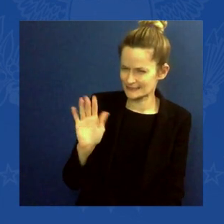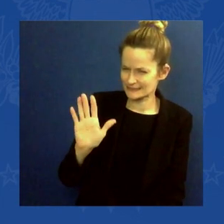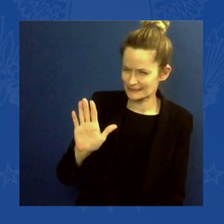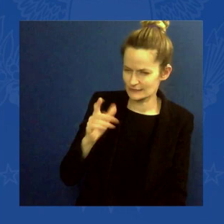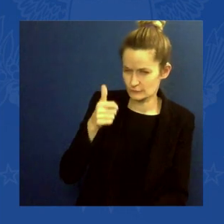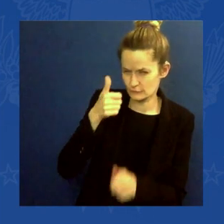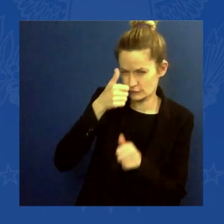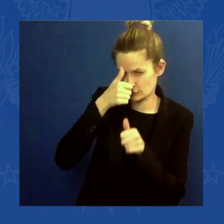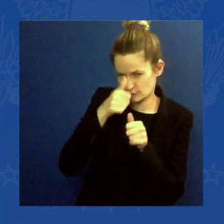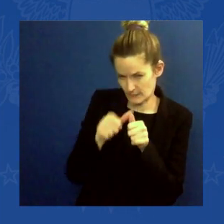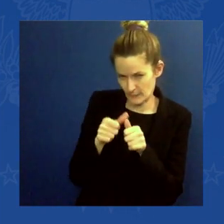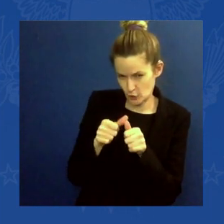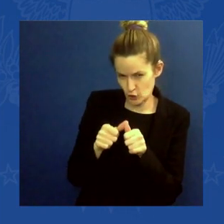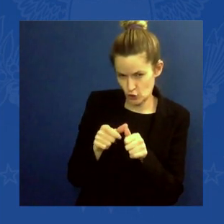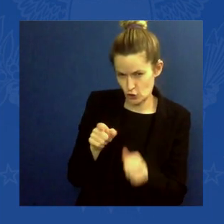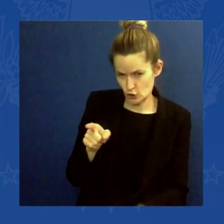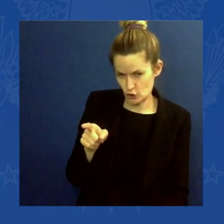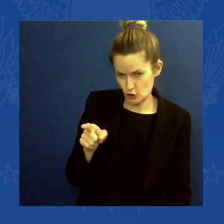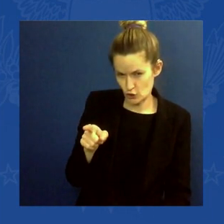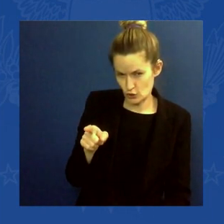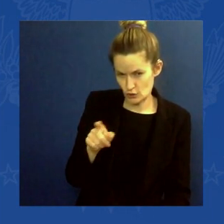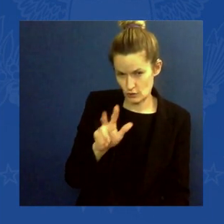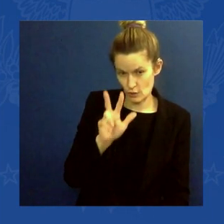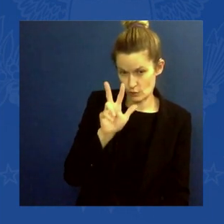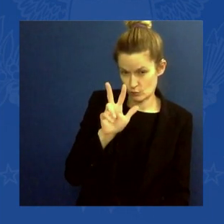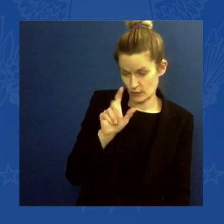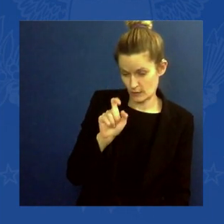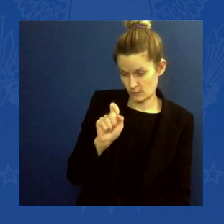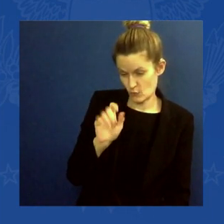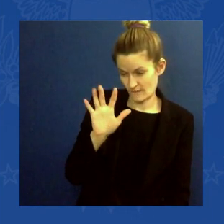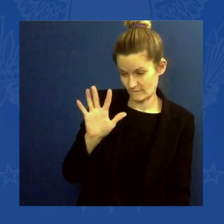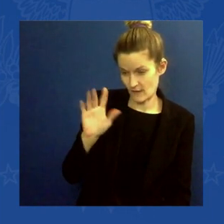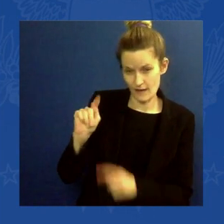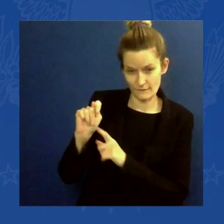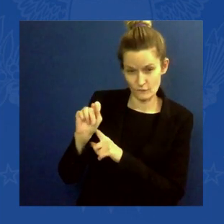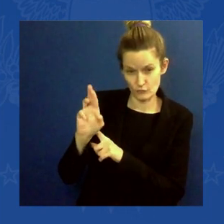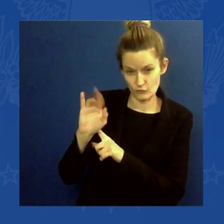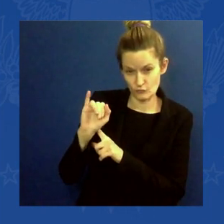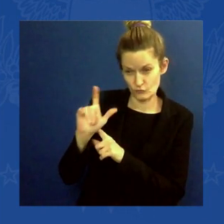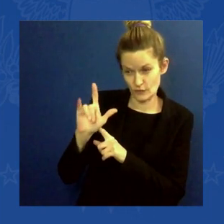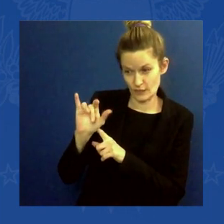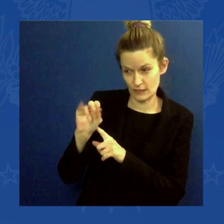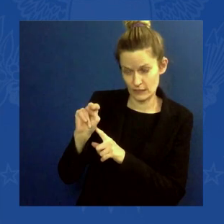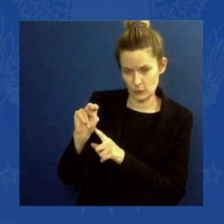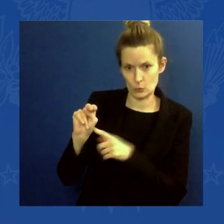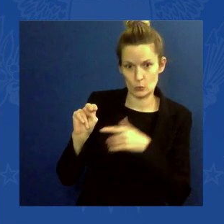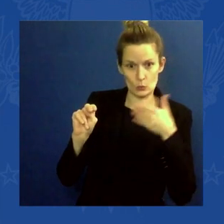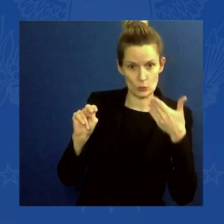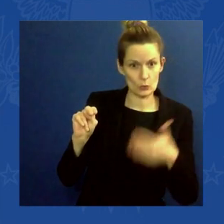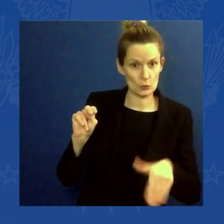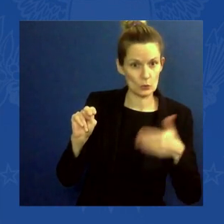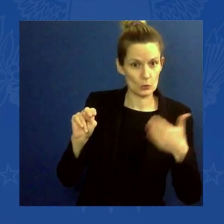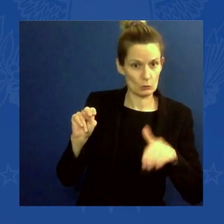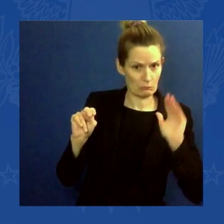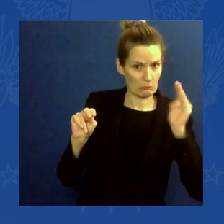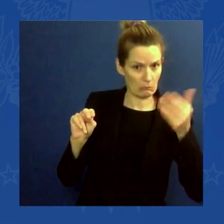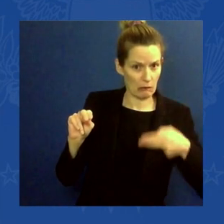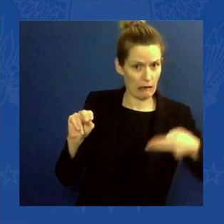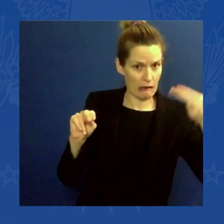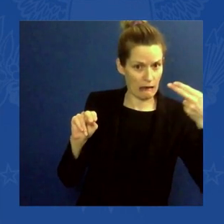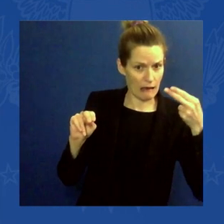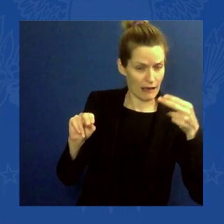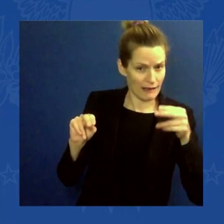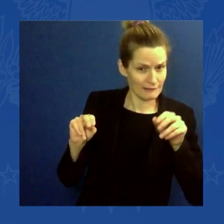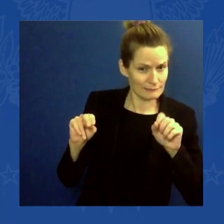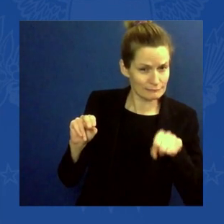.5 trillion. But to put that in perspective, it's spent out over 10 years — number one. And number